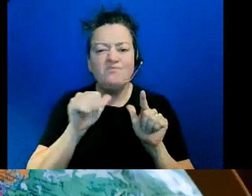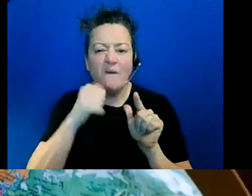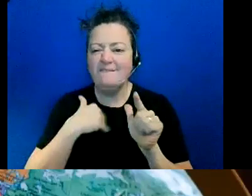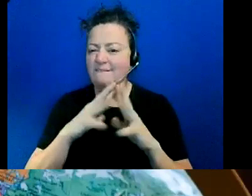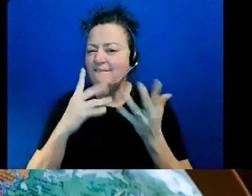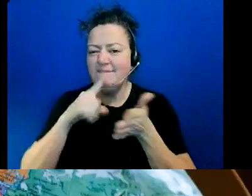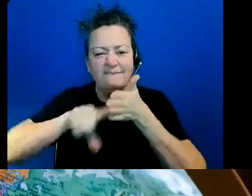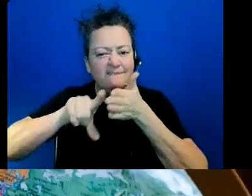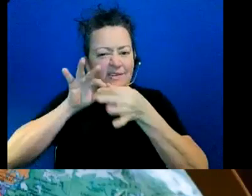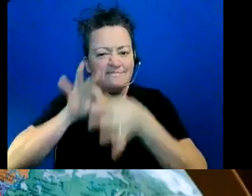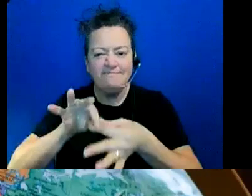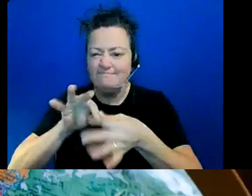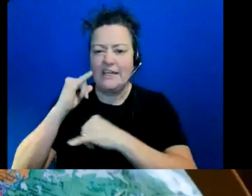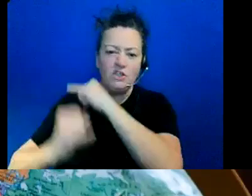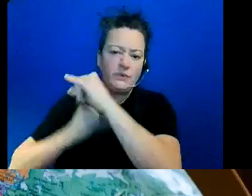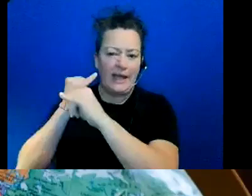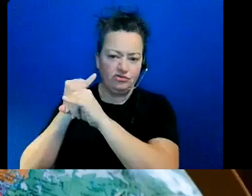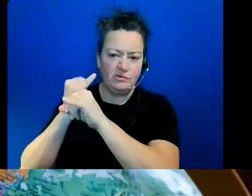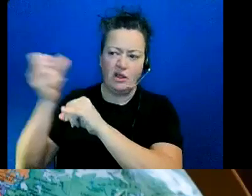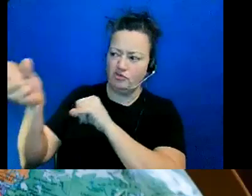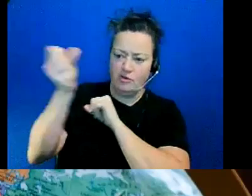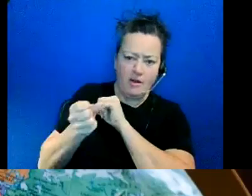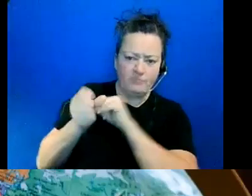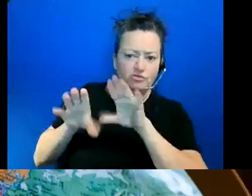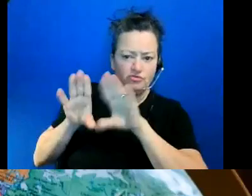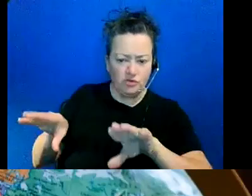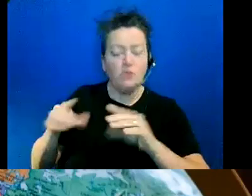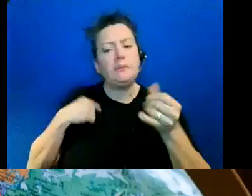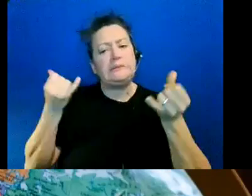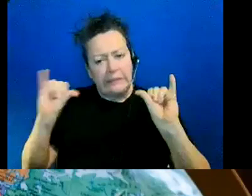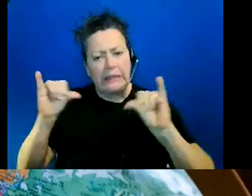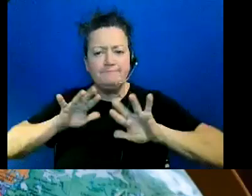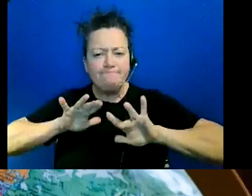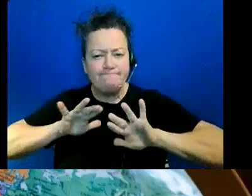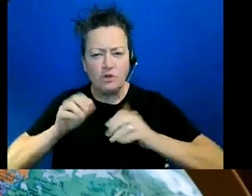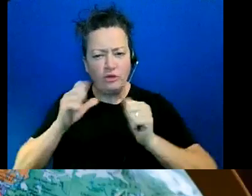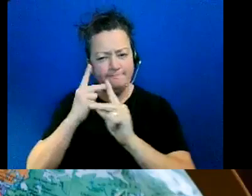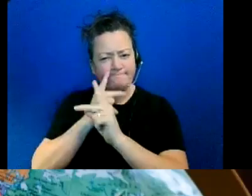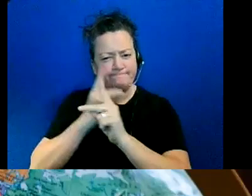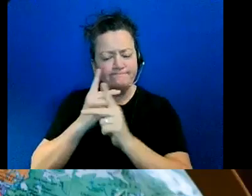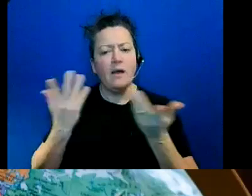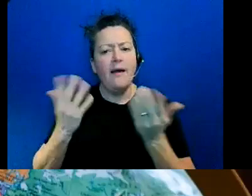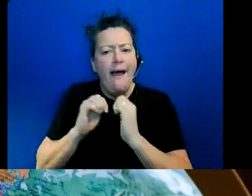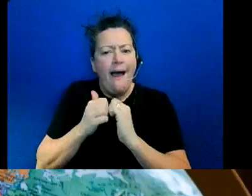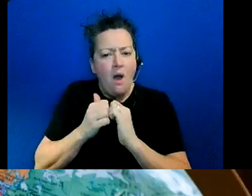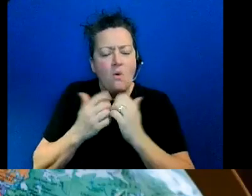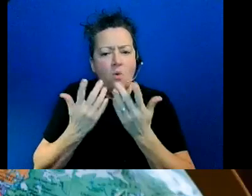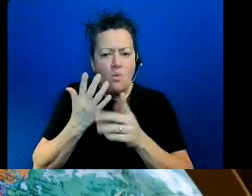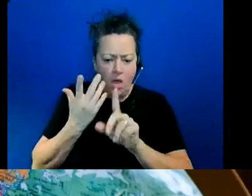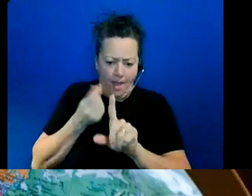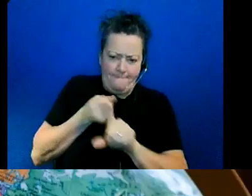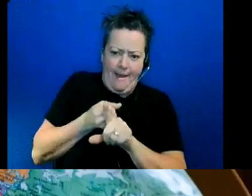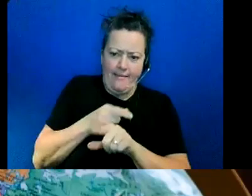in this process of learning what's the what's the actual um effect that you know it's just stop completely